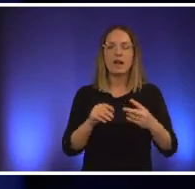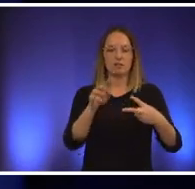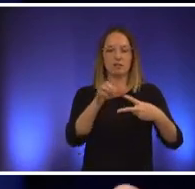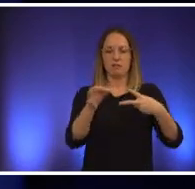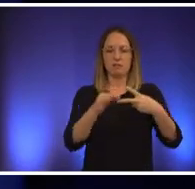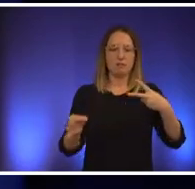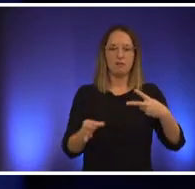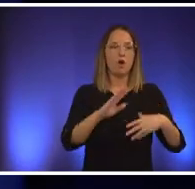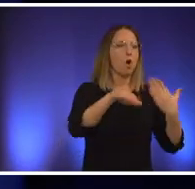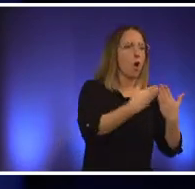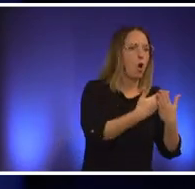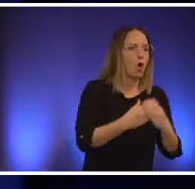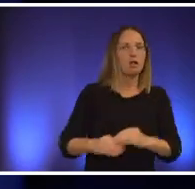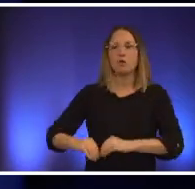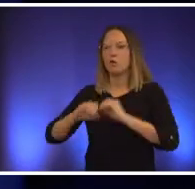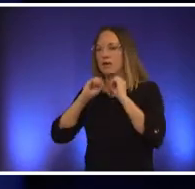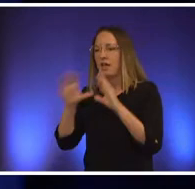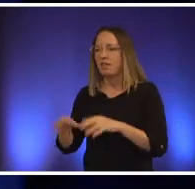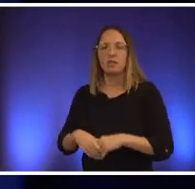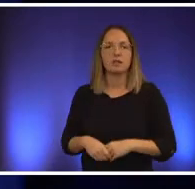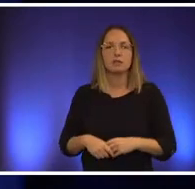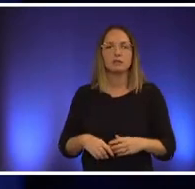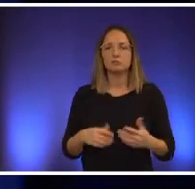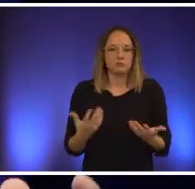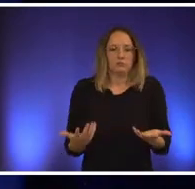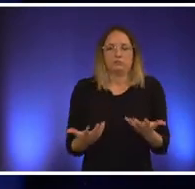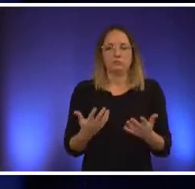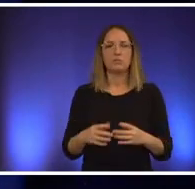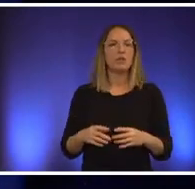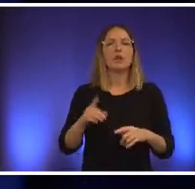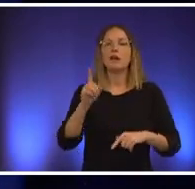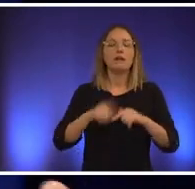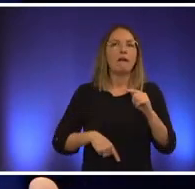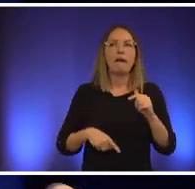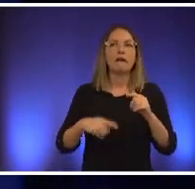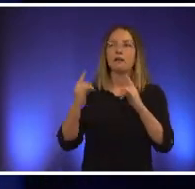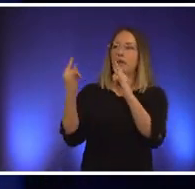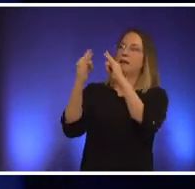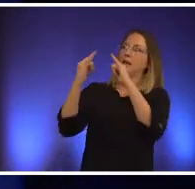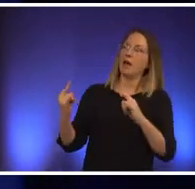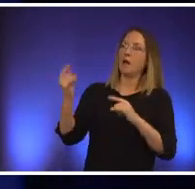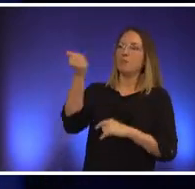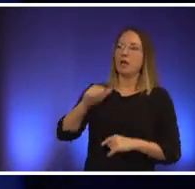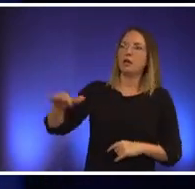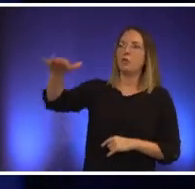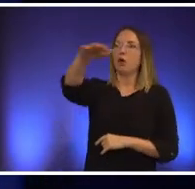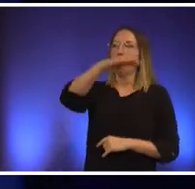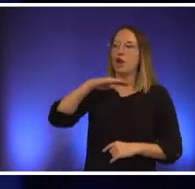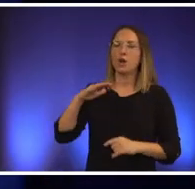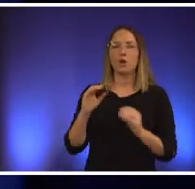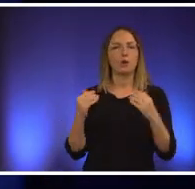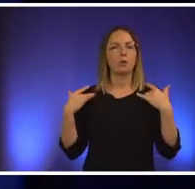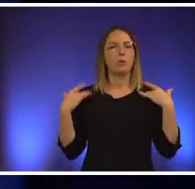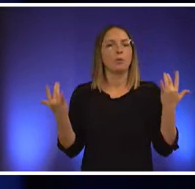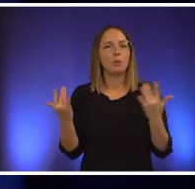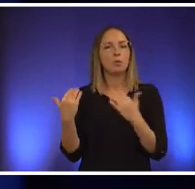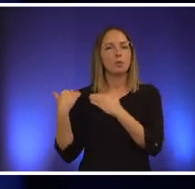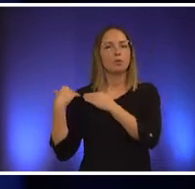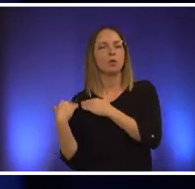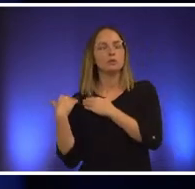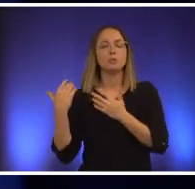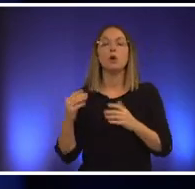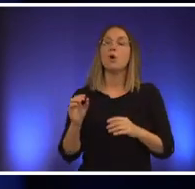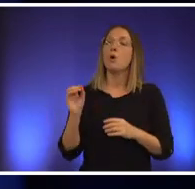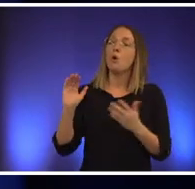game either camp anywhere you want to camp any time of day with little responsibility or permanent